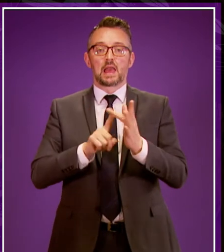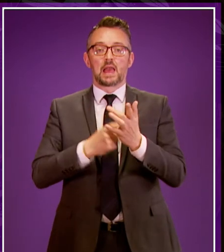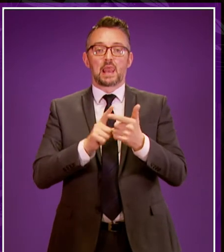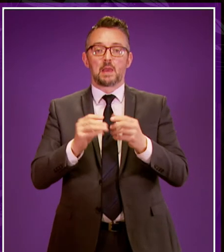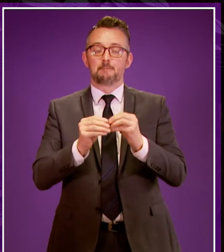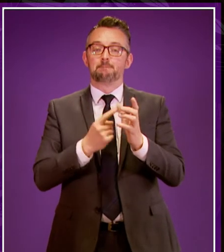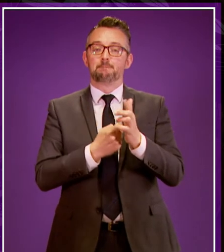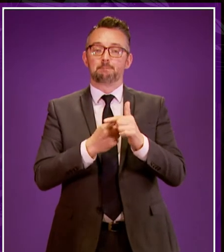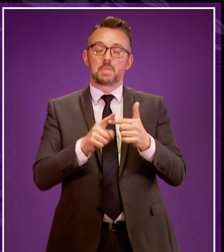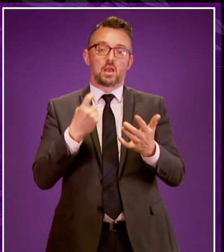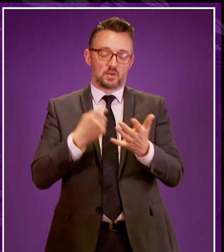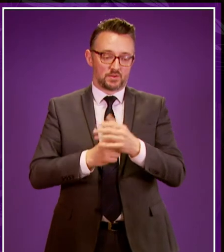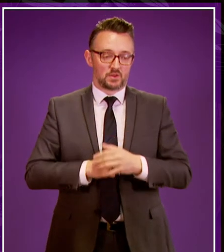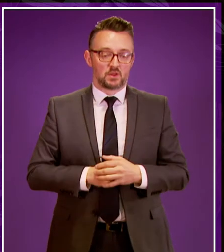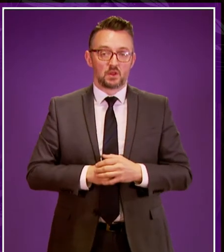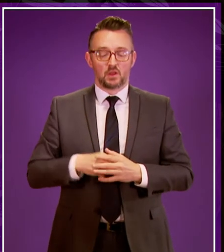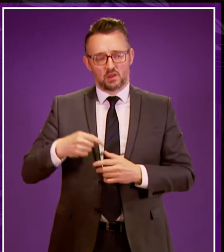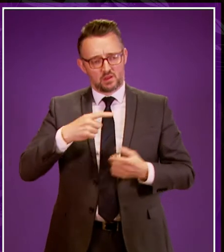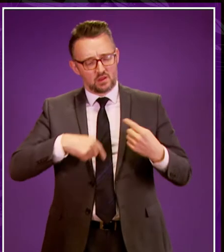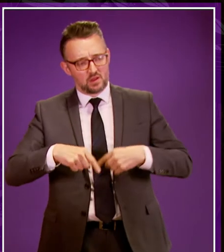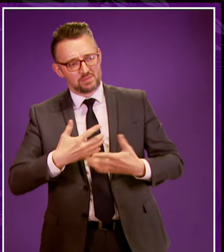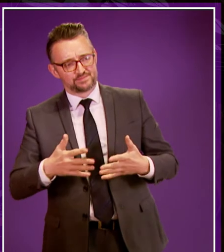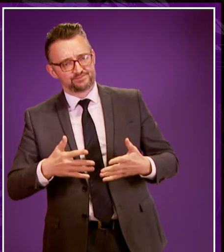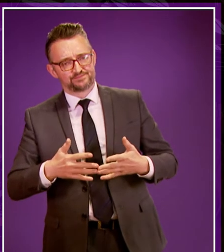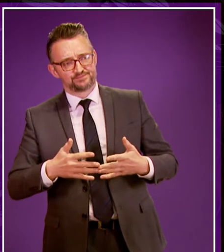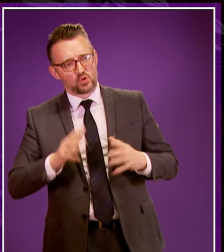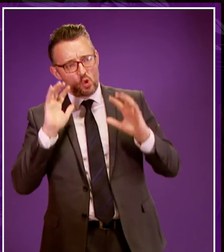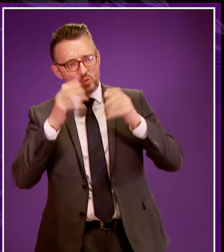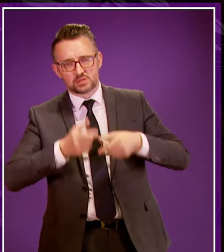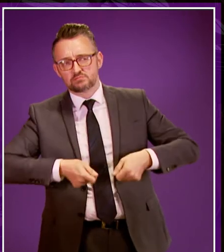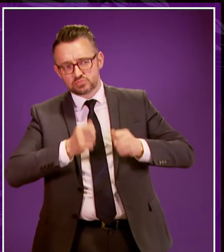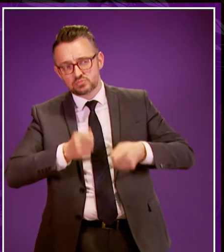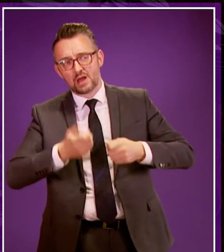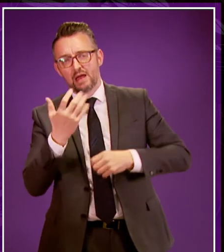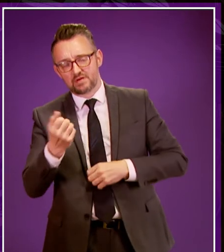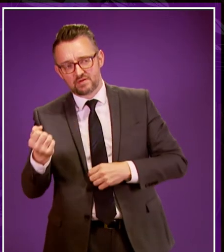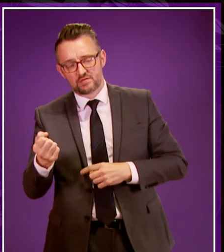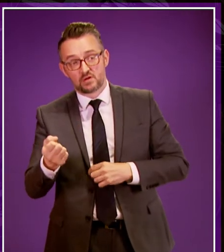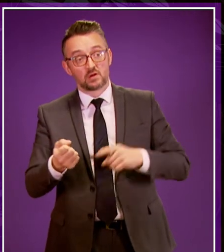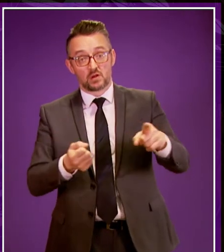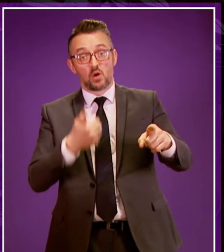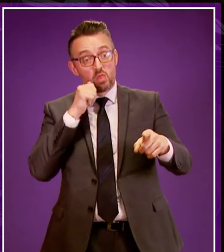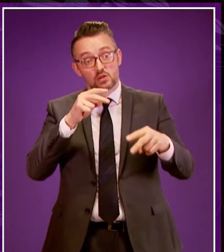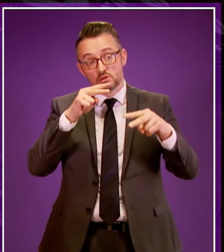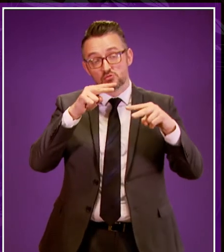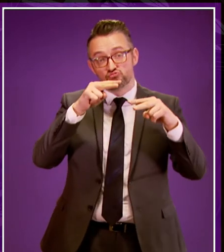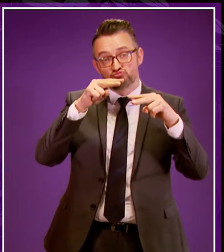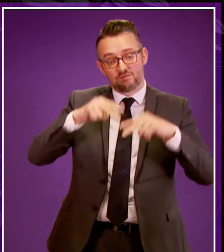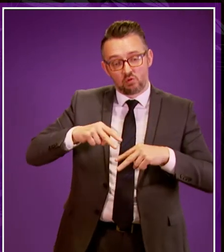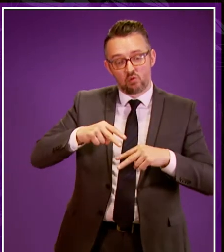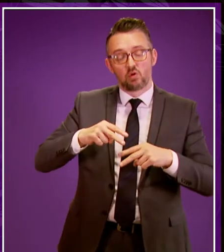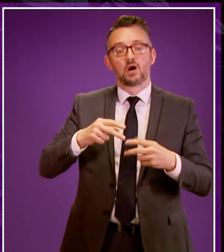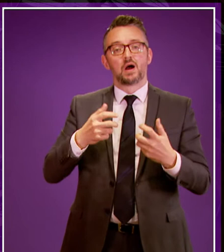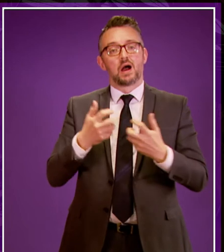The coalition do raise many important concerns. Will the Cabinet Secretary commit to reviewing the way we